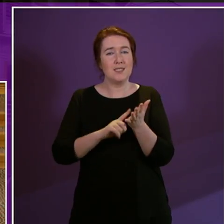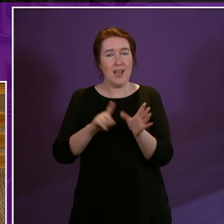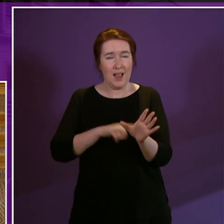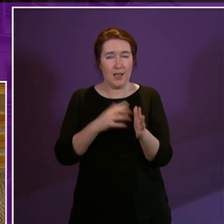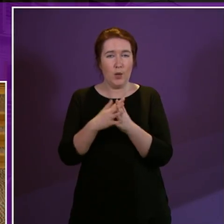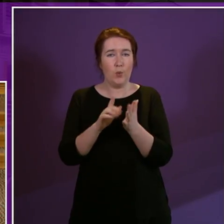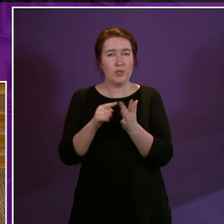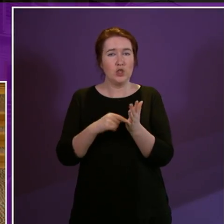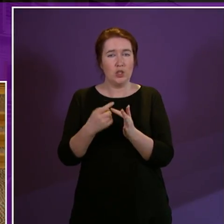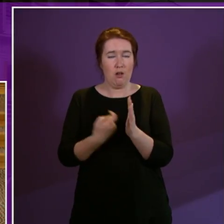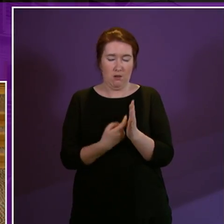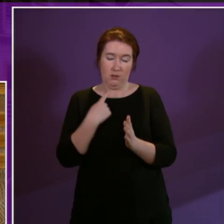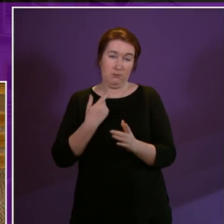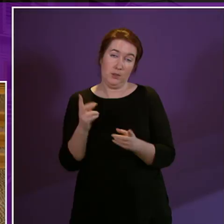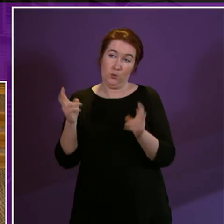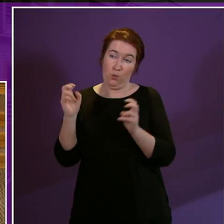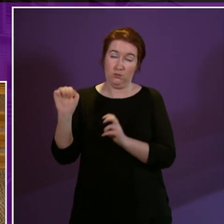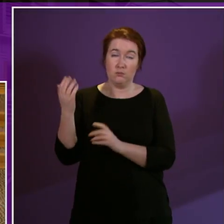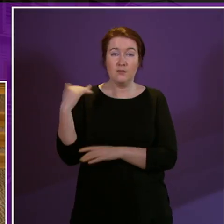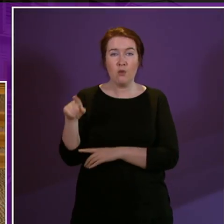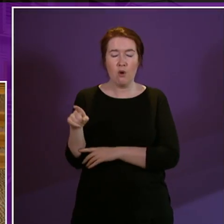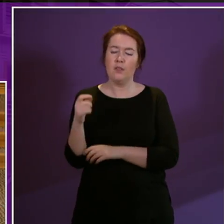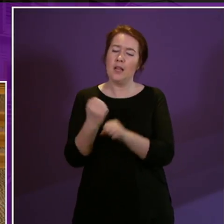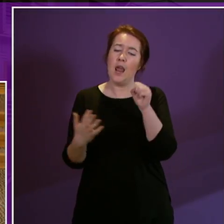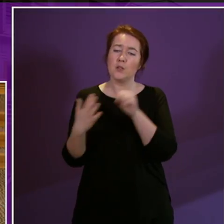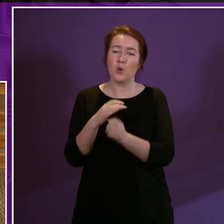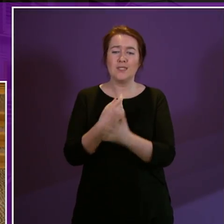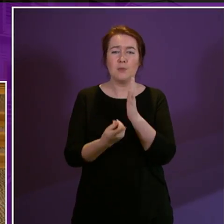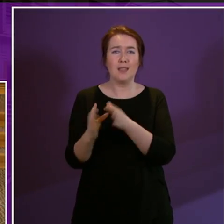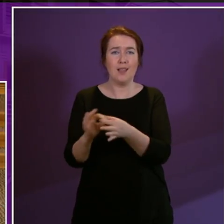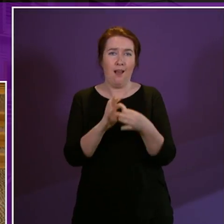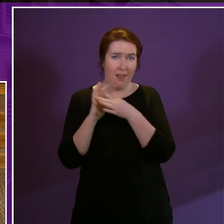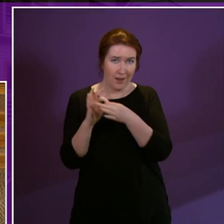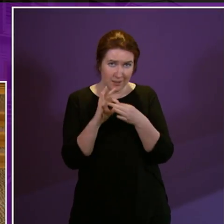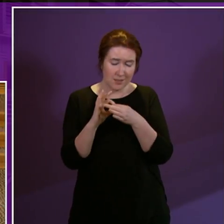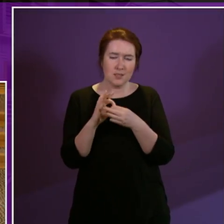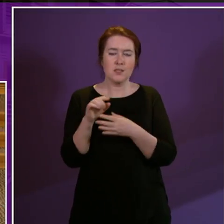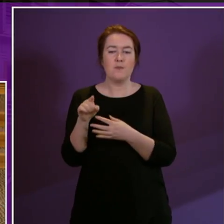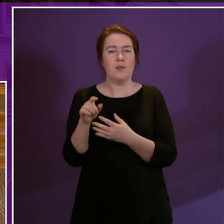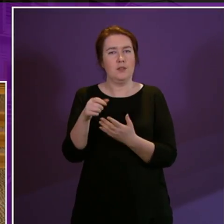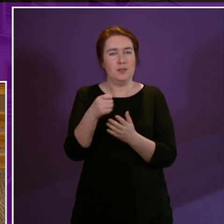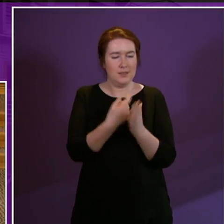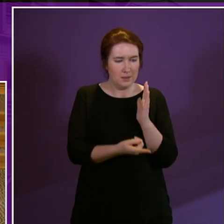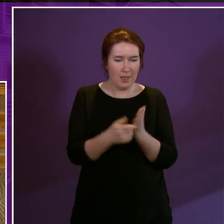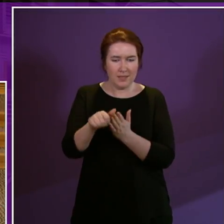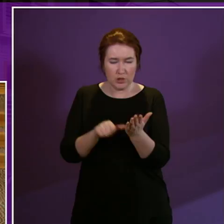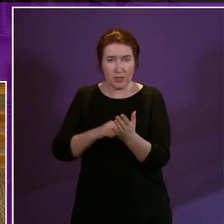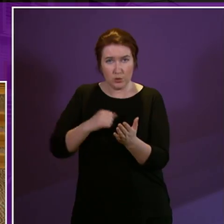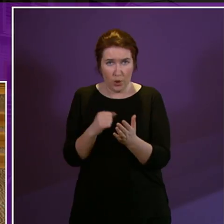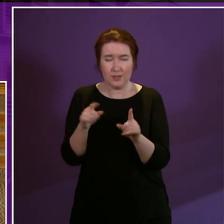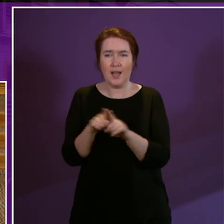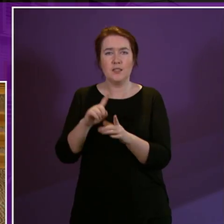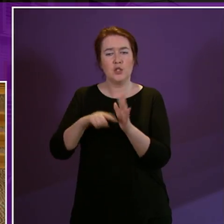quoted earlier in my opening speech the Glasgow Disability Alliance Disability Agenda Scotland and